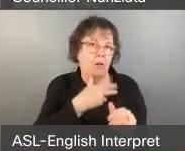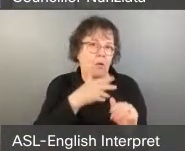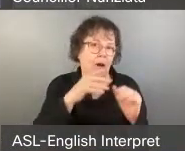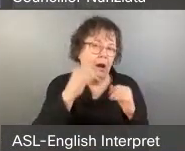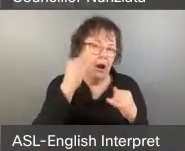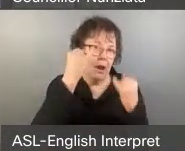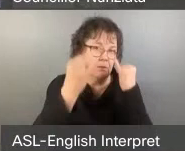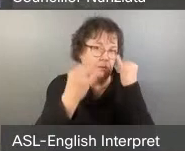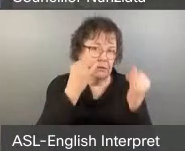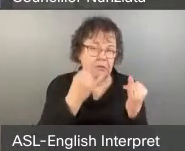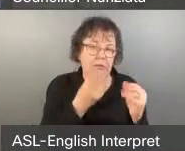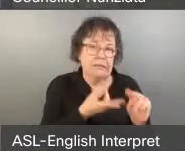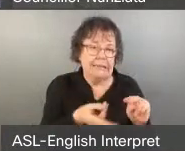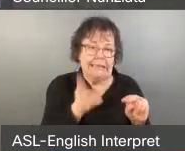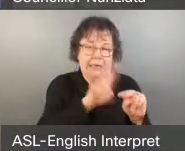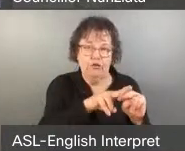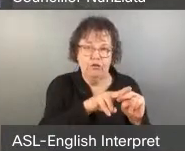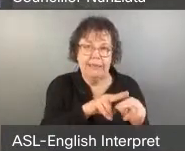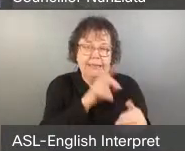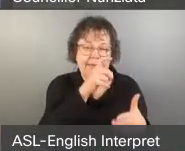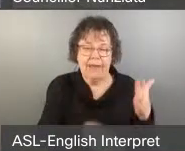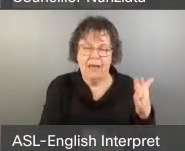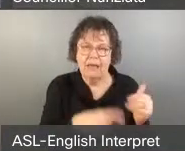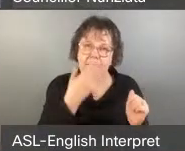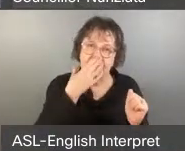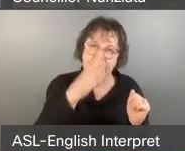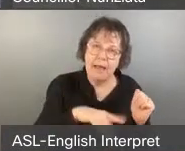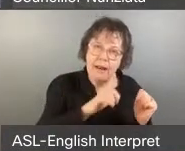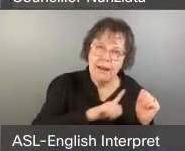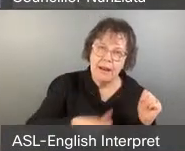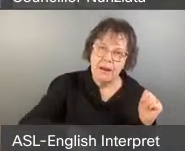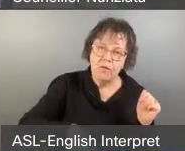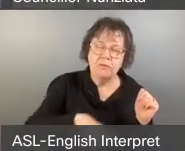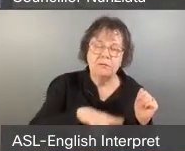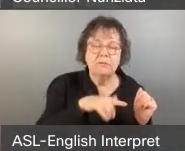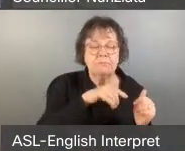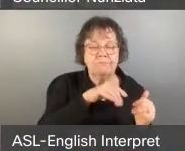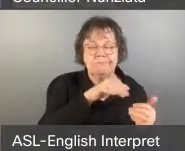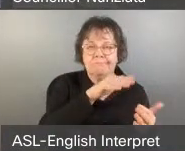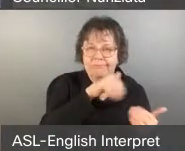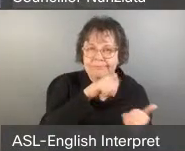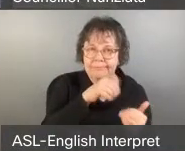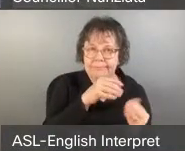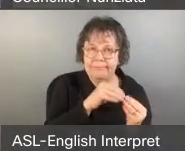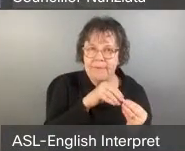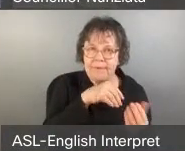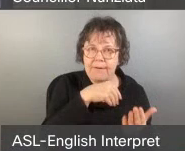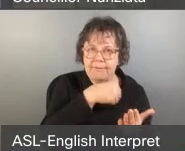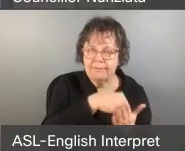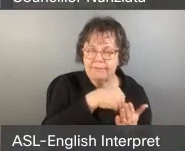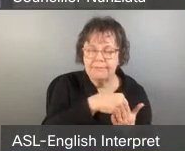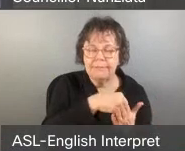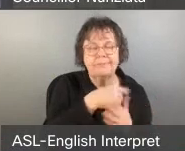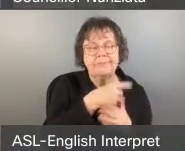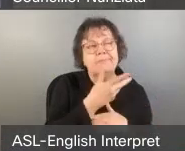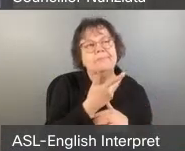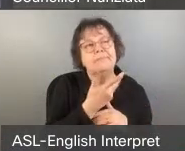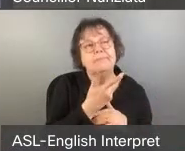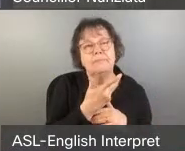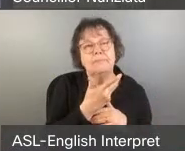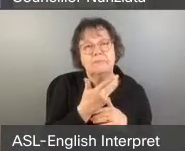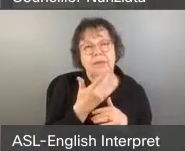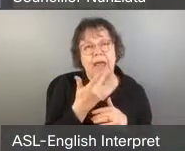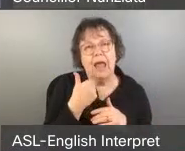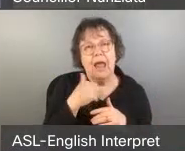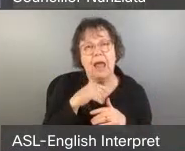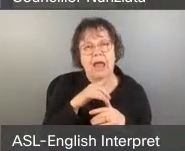for increased fines for bad landlords to fund. And, and aforementioned property standards